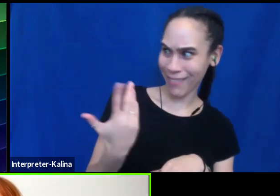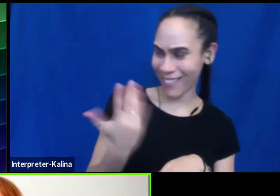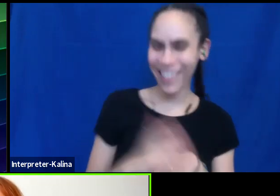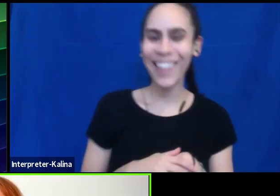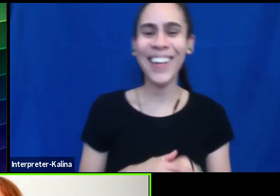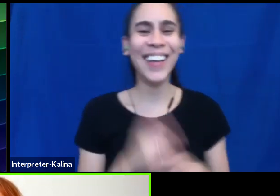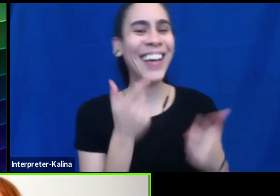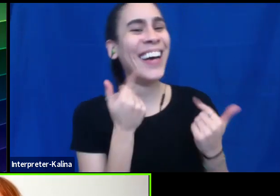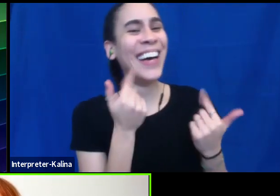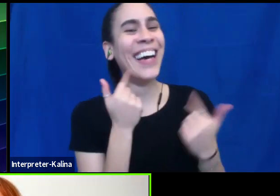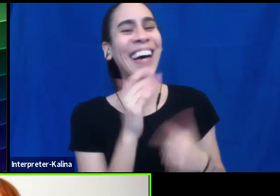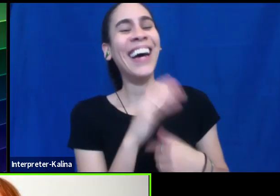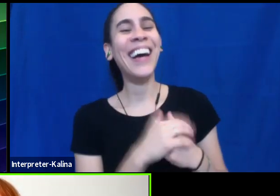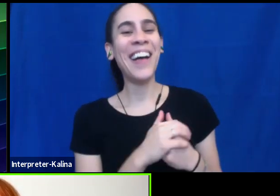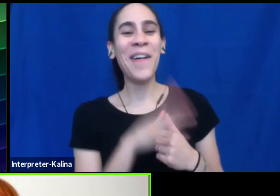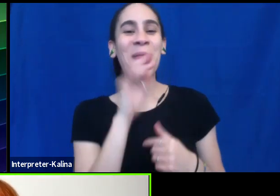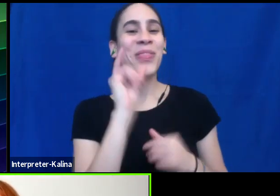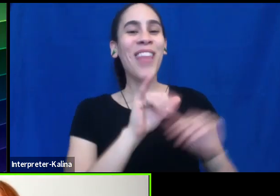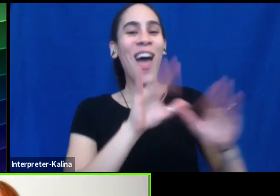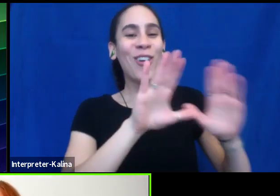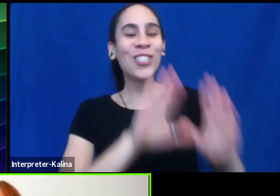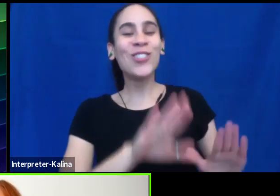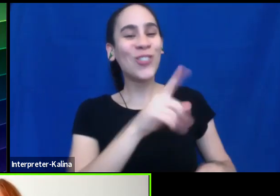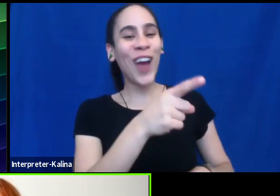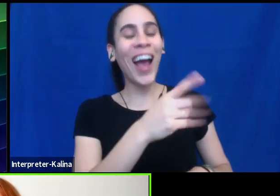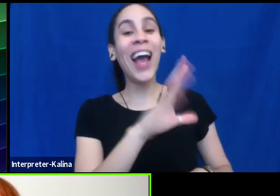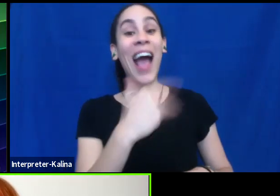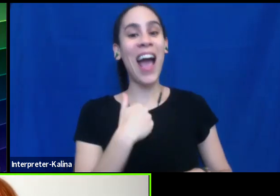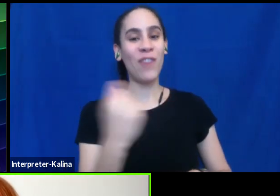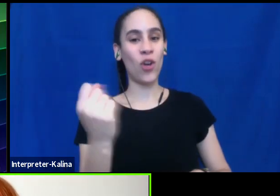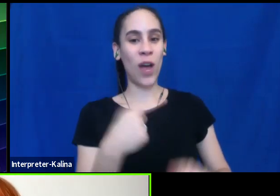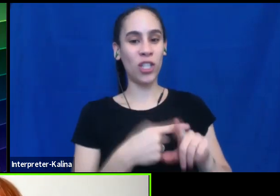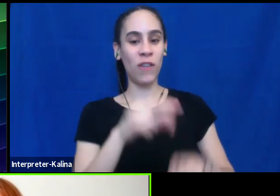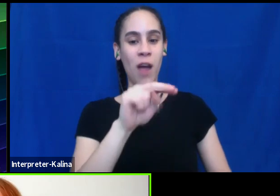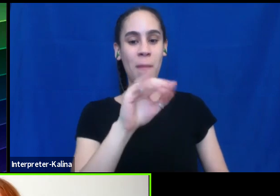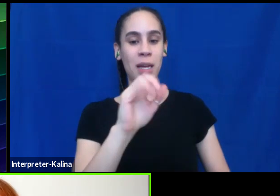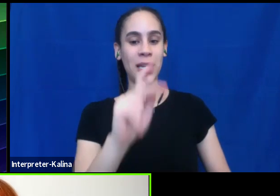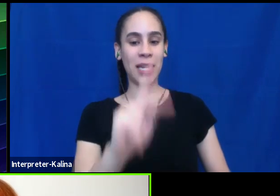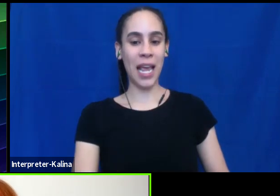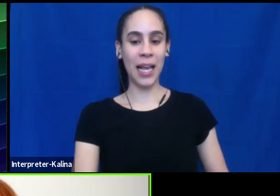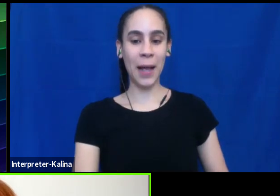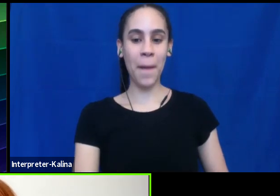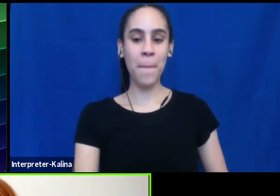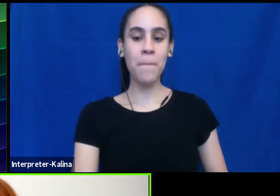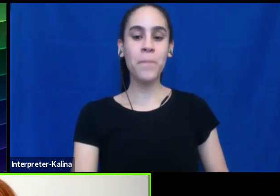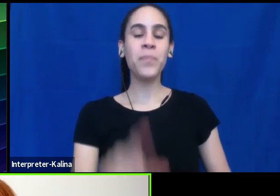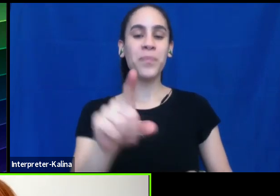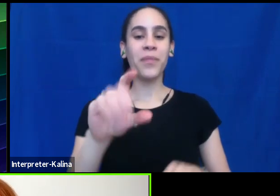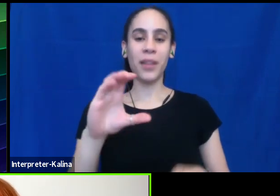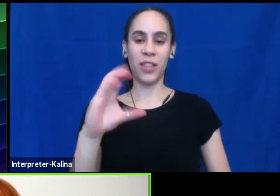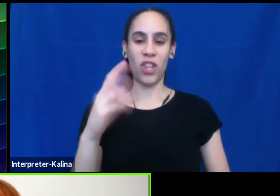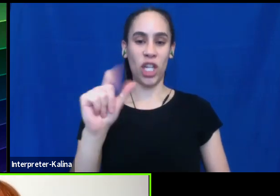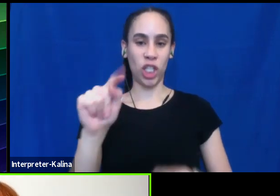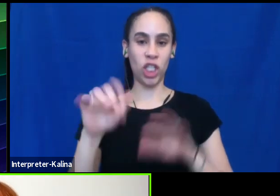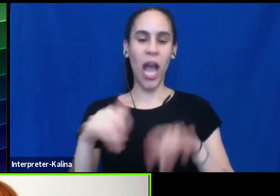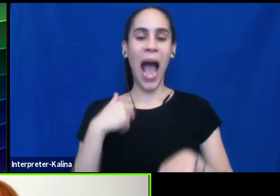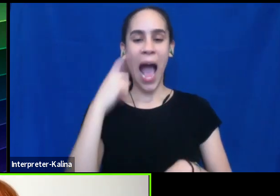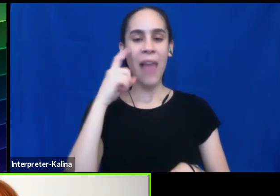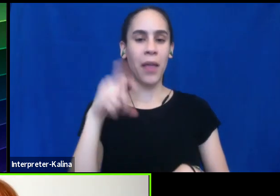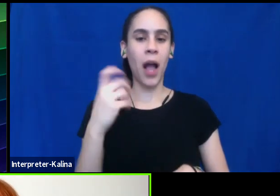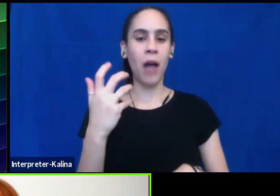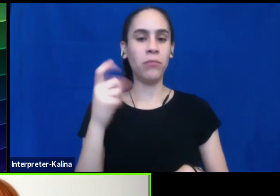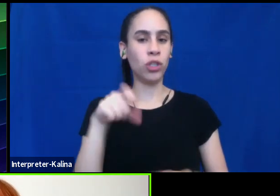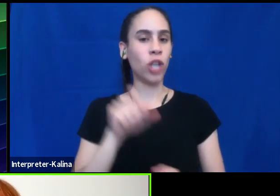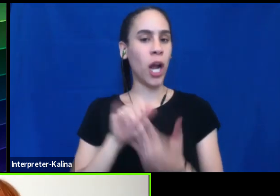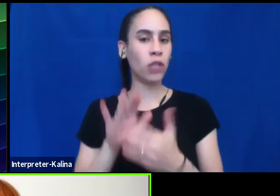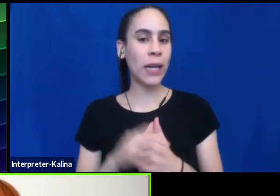yeah, that, uh, that was great. I, there was a question from Nick, um, in, in the chat that I do think we should address. Um, Nick